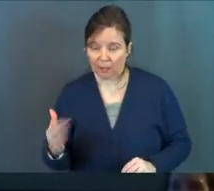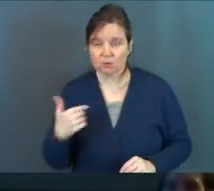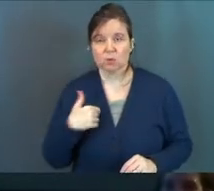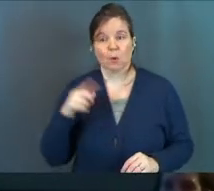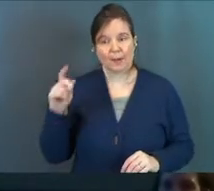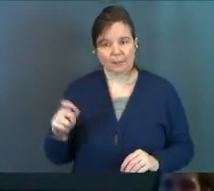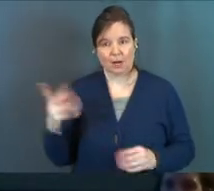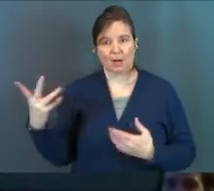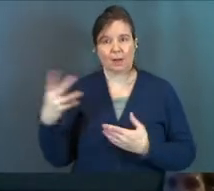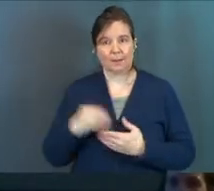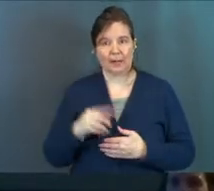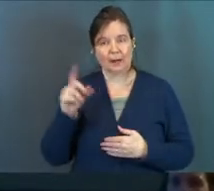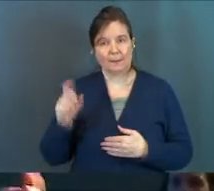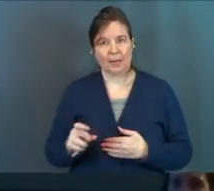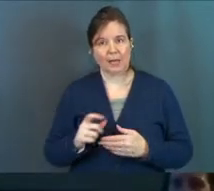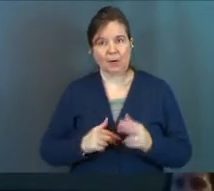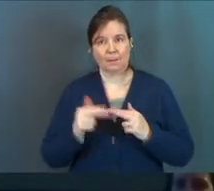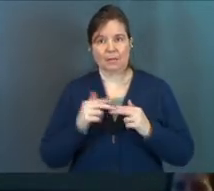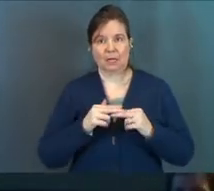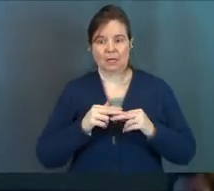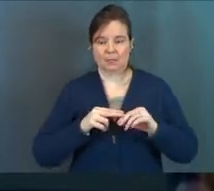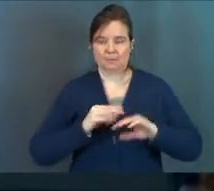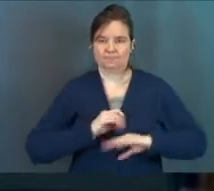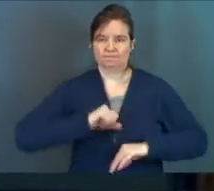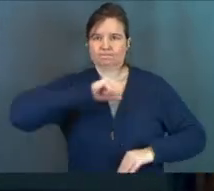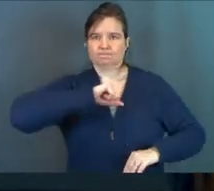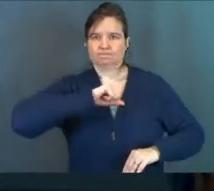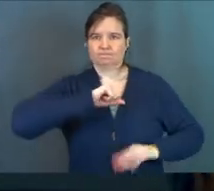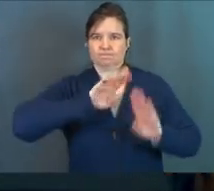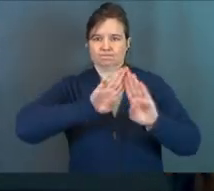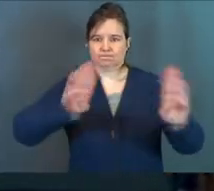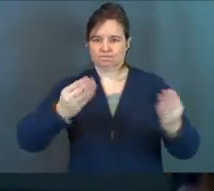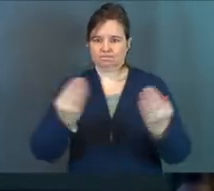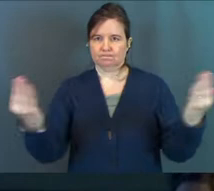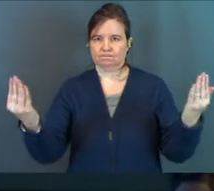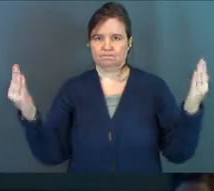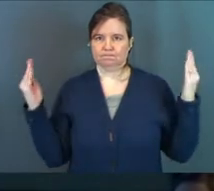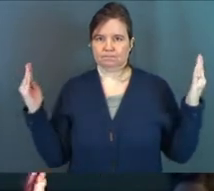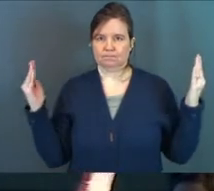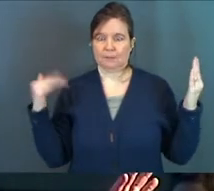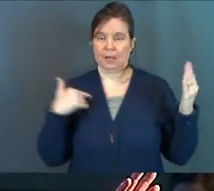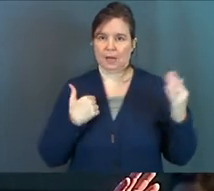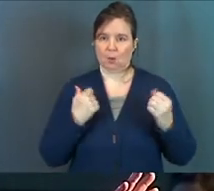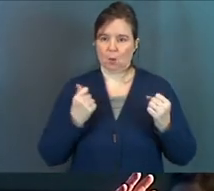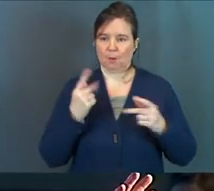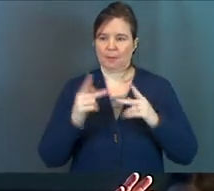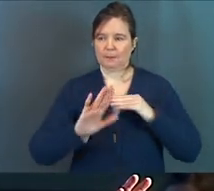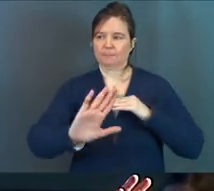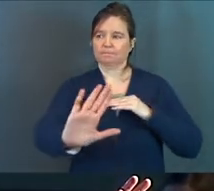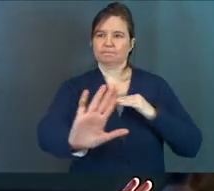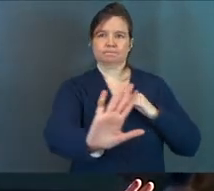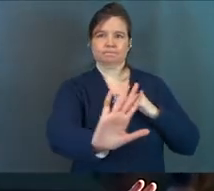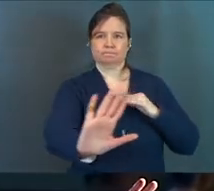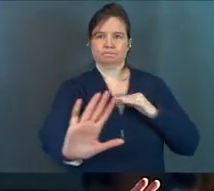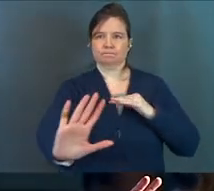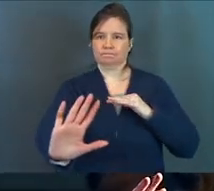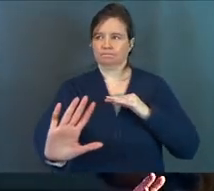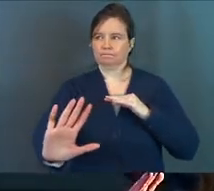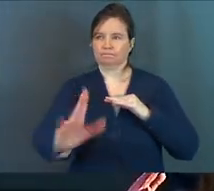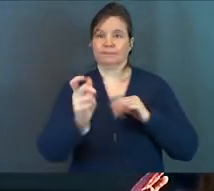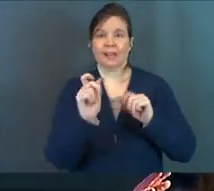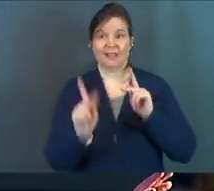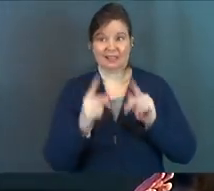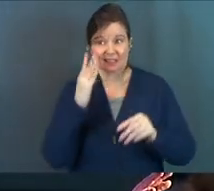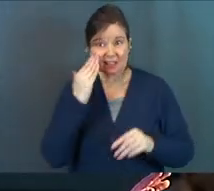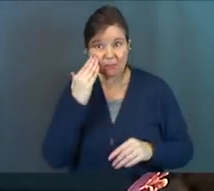So I better come in and I better build a brick wall of protection around myself. And I better hold people at arm's length. Any of this